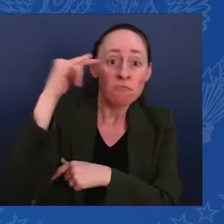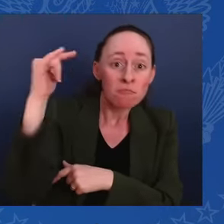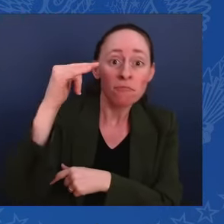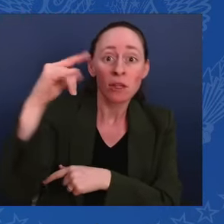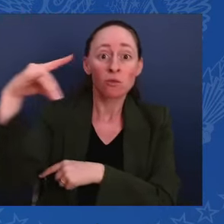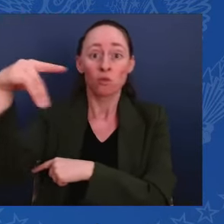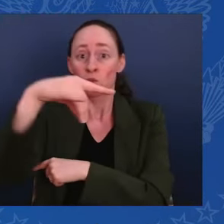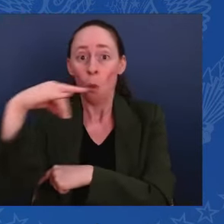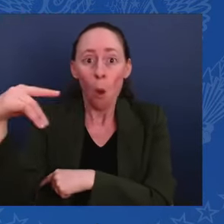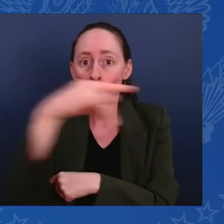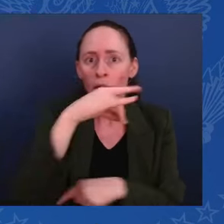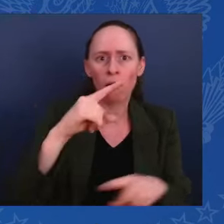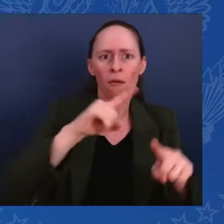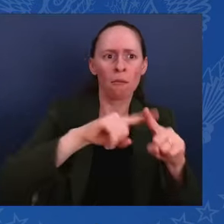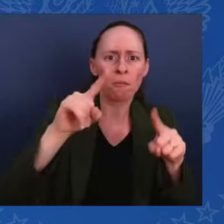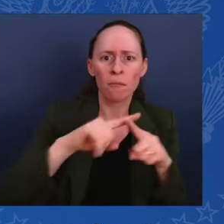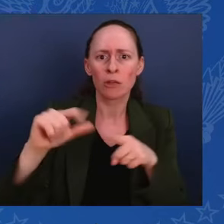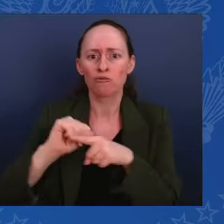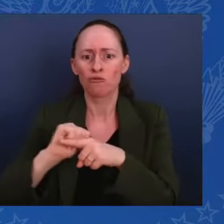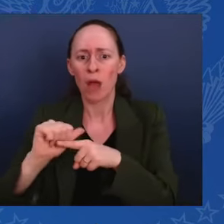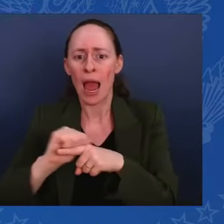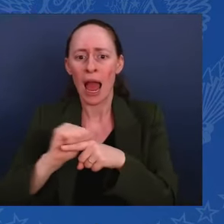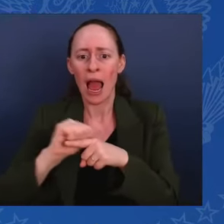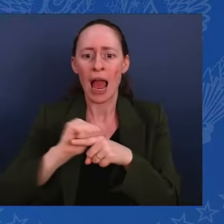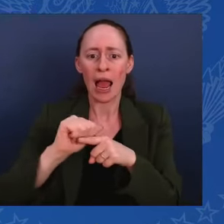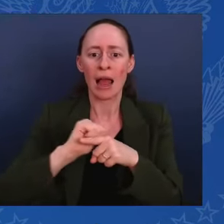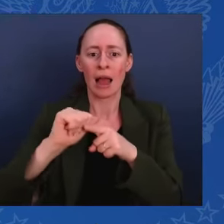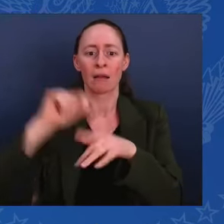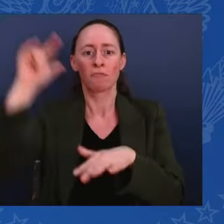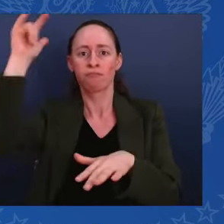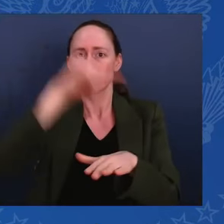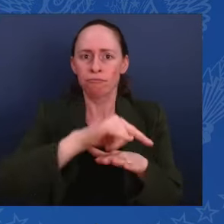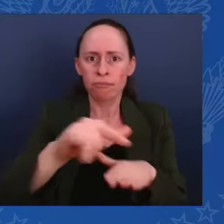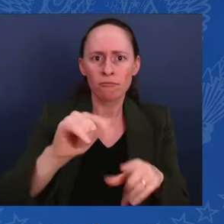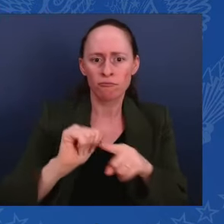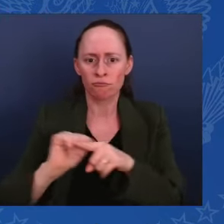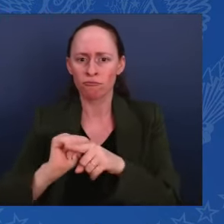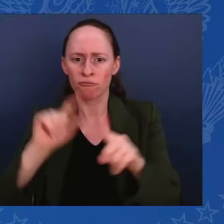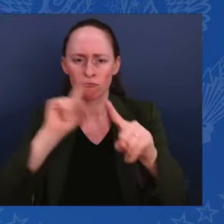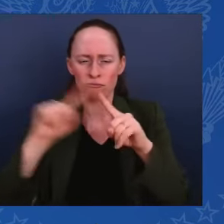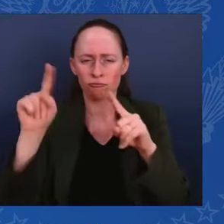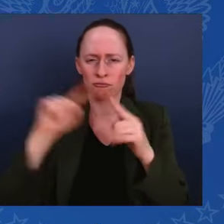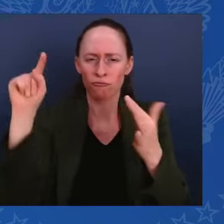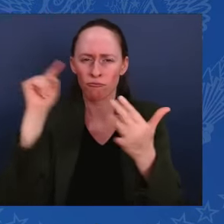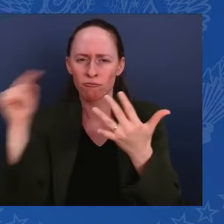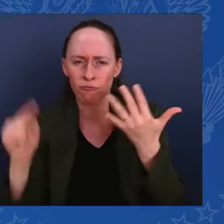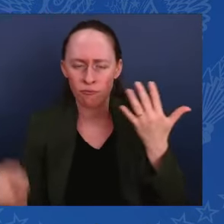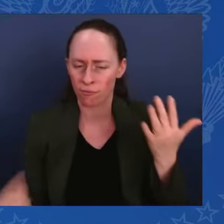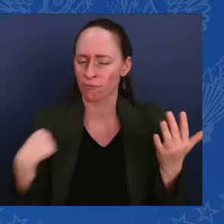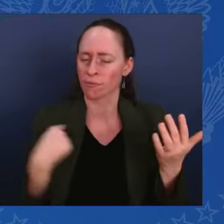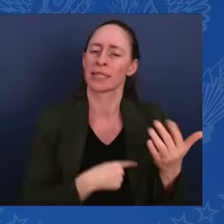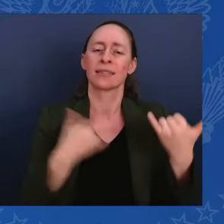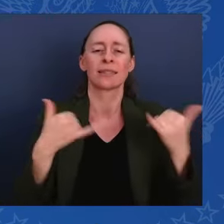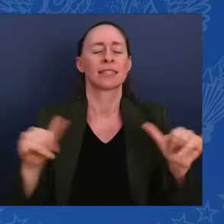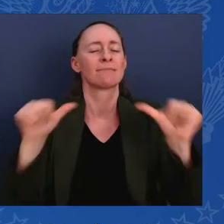We will continue and continue to be there with you as long as it takes.